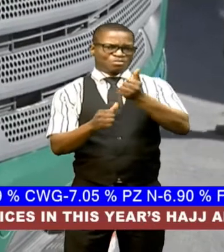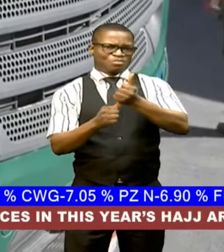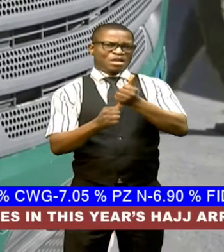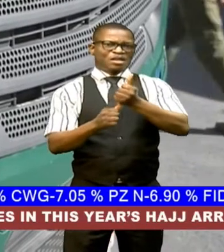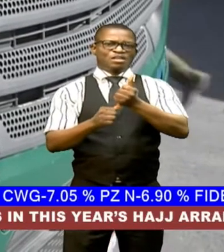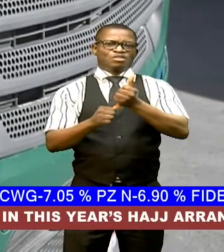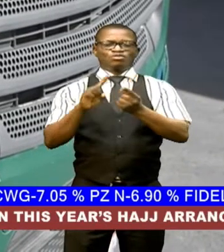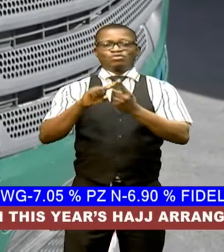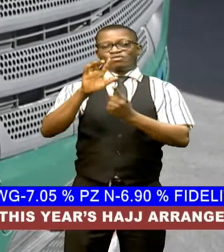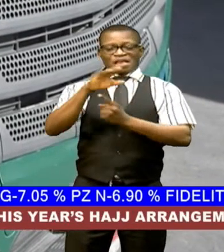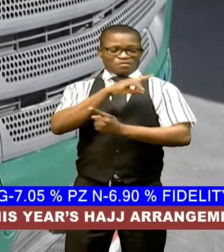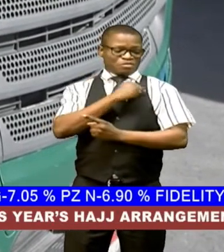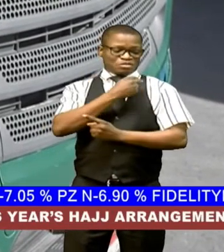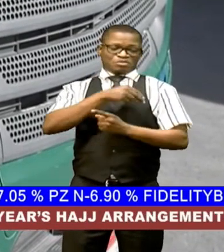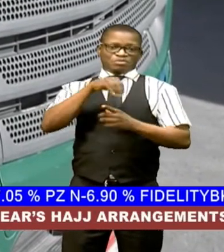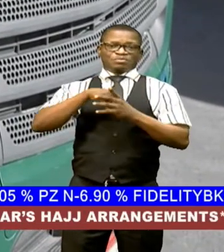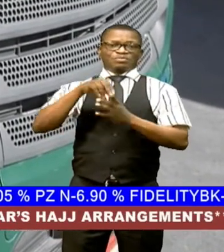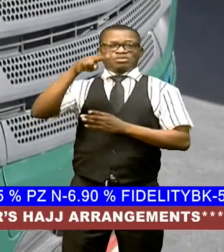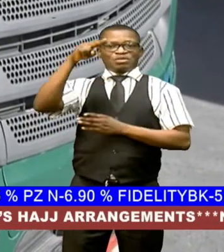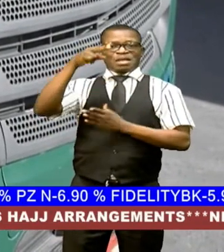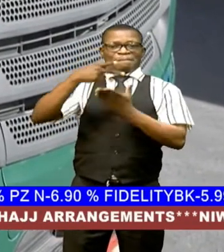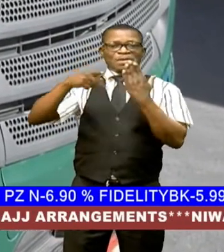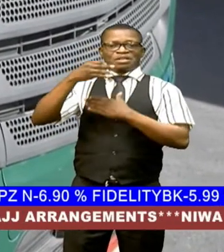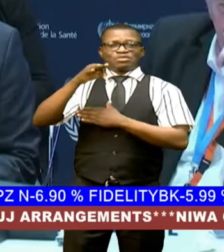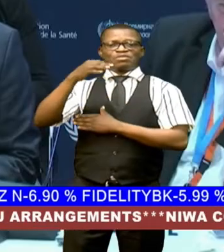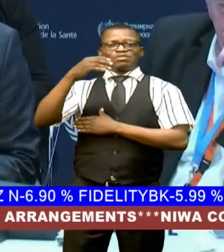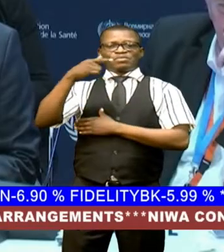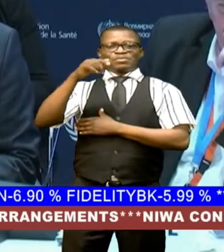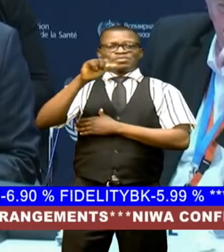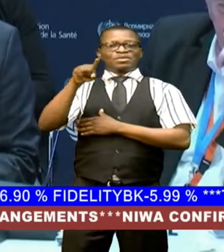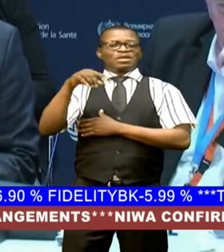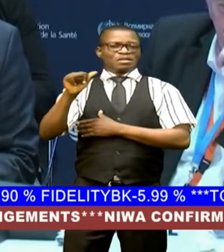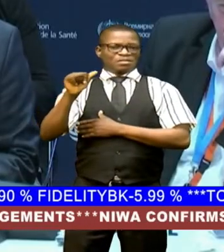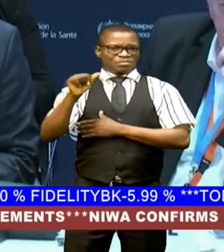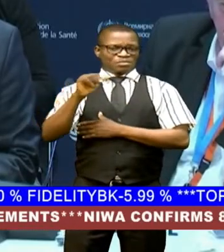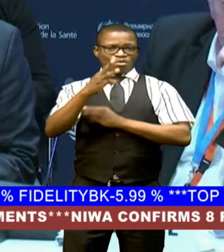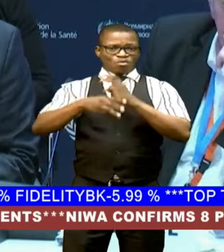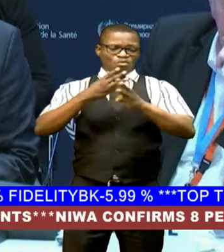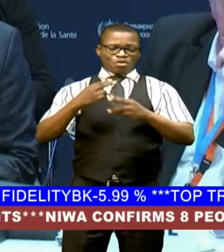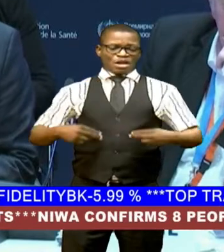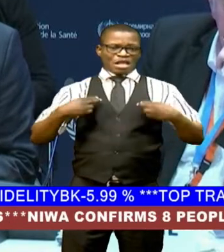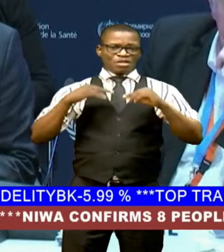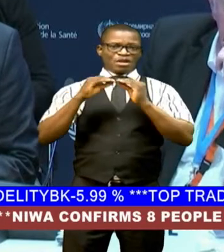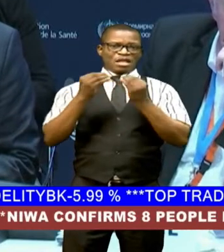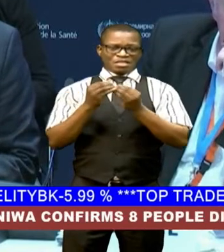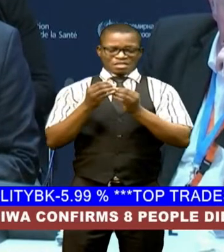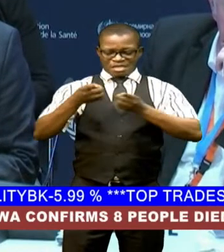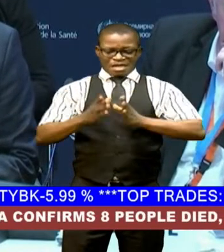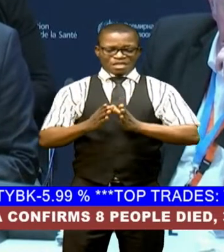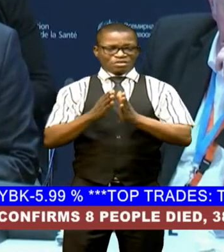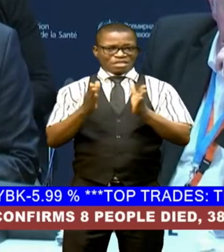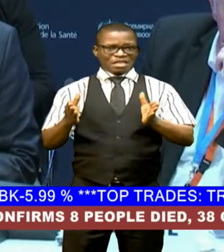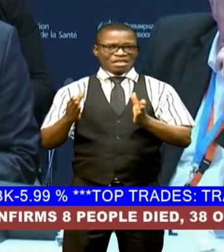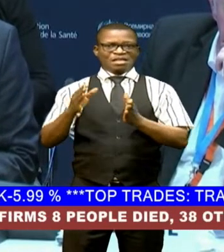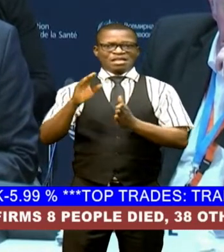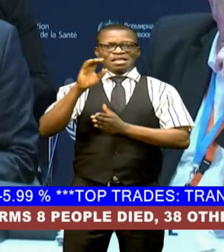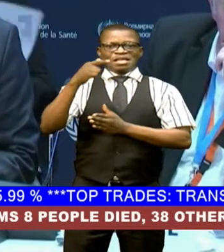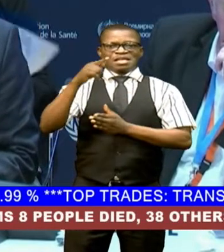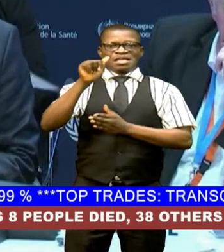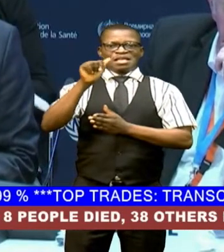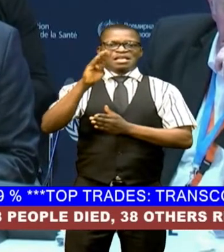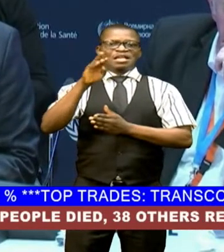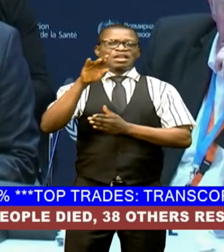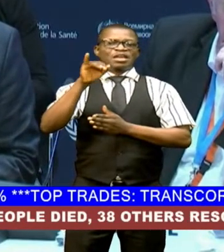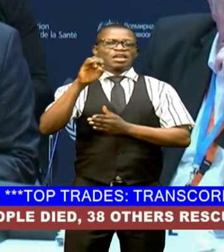hospitals in the northern parts of the engleaf the world health organization director general tedros gabrius says